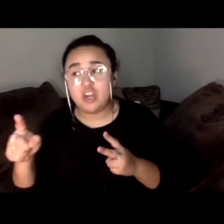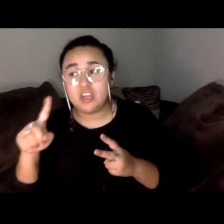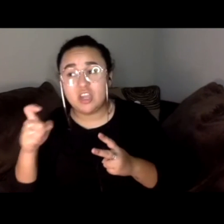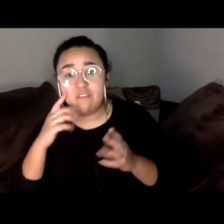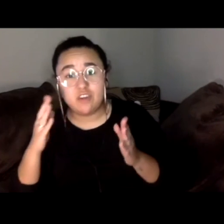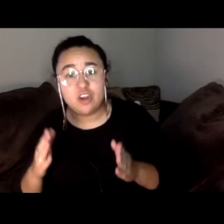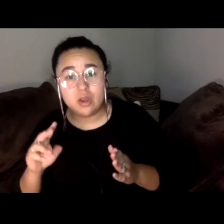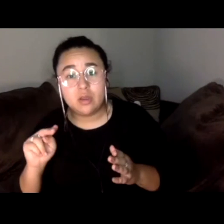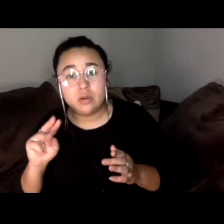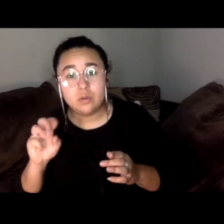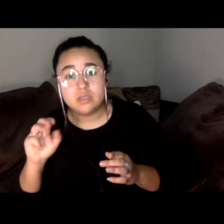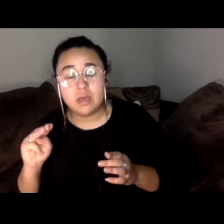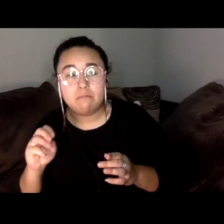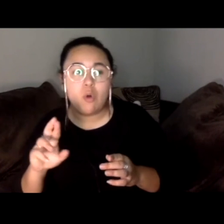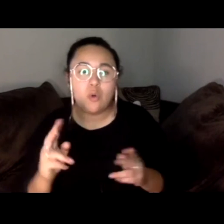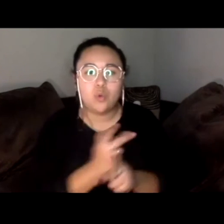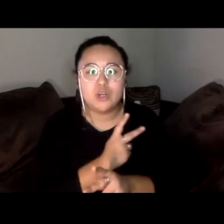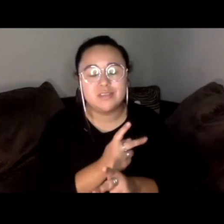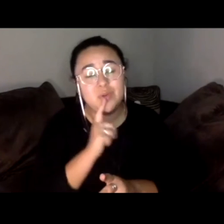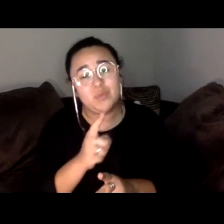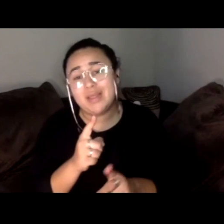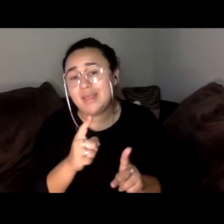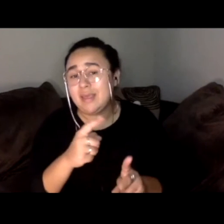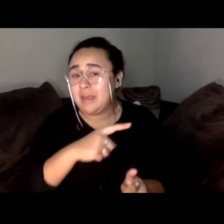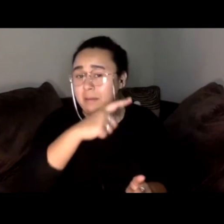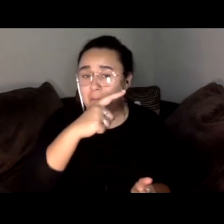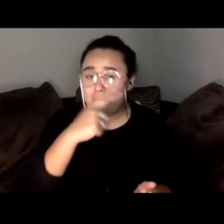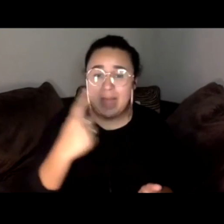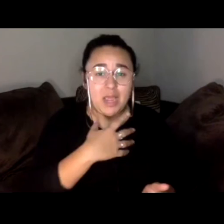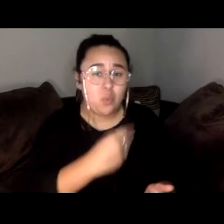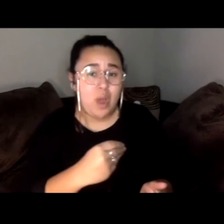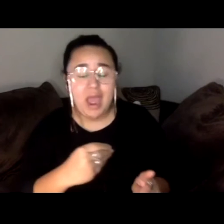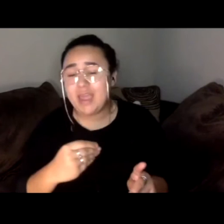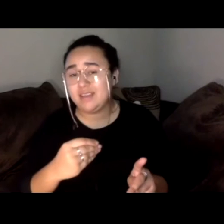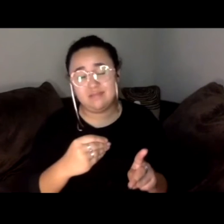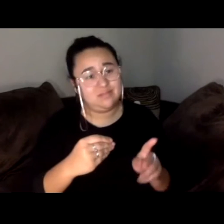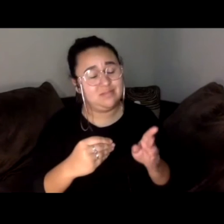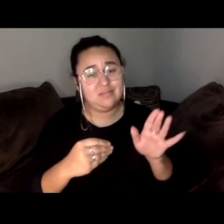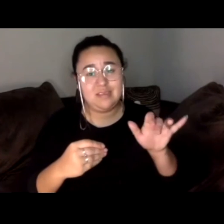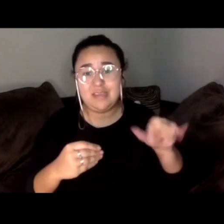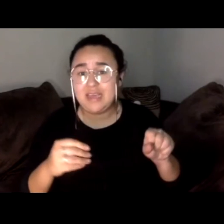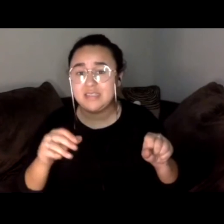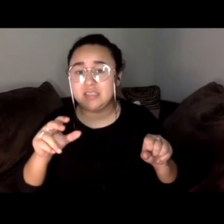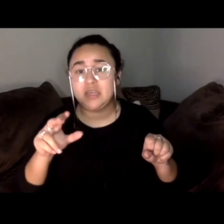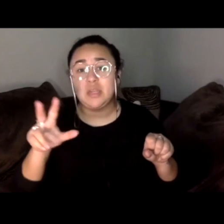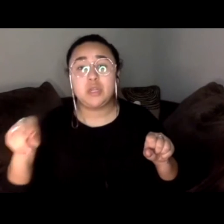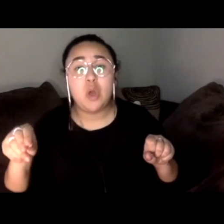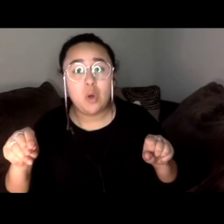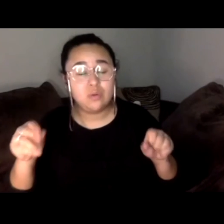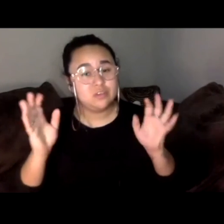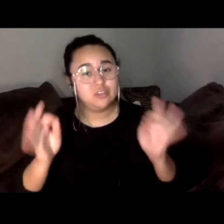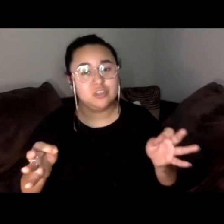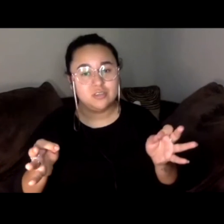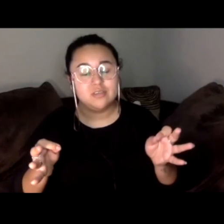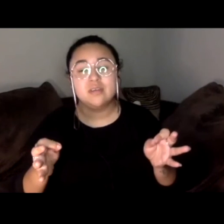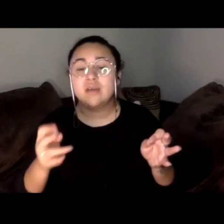and white and very stark choice. So I just want to be mindful. There are a few more questions. Please continue to write